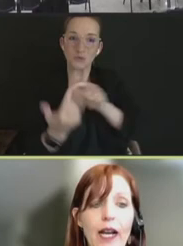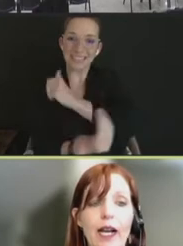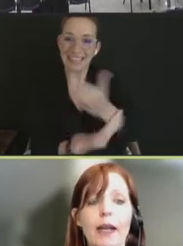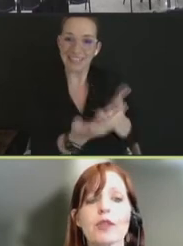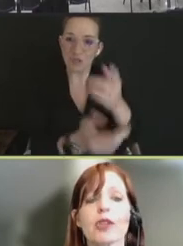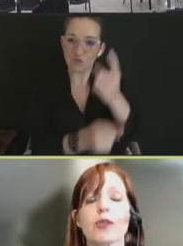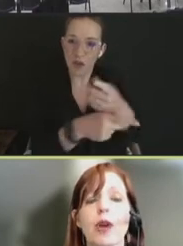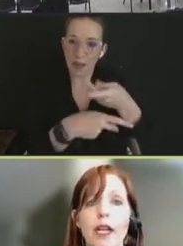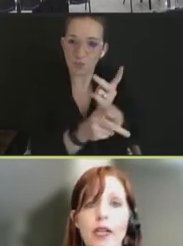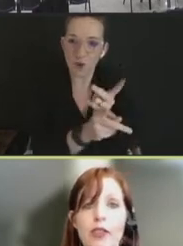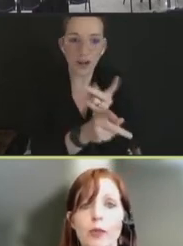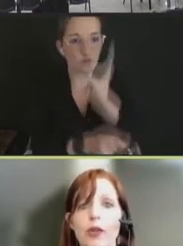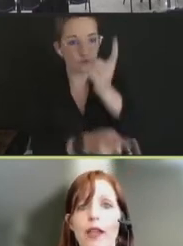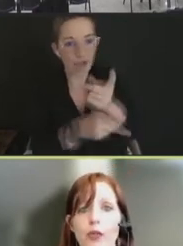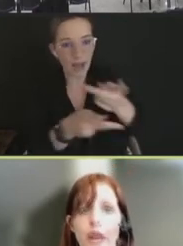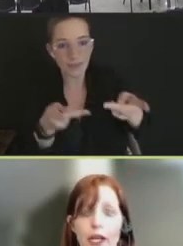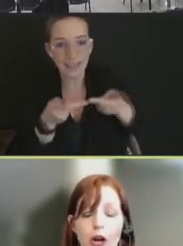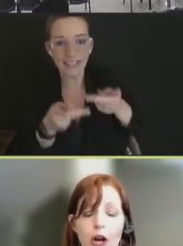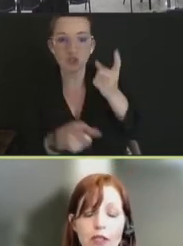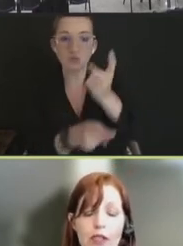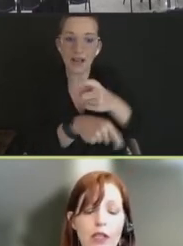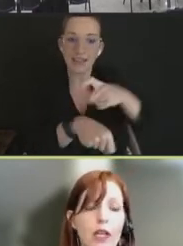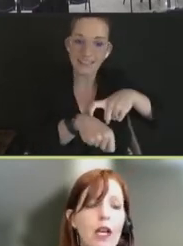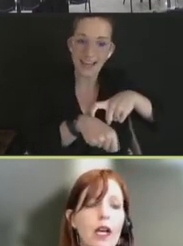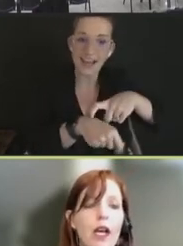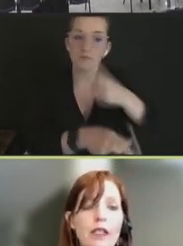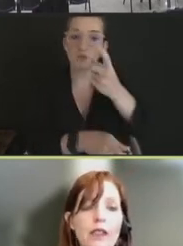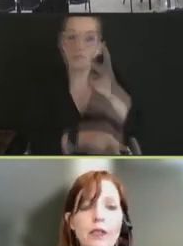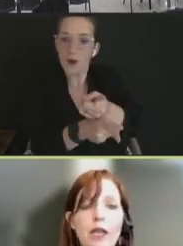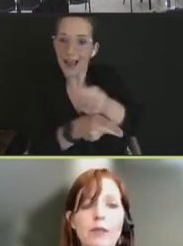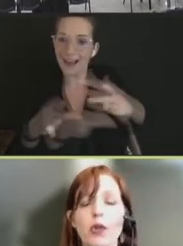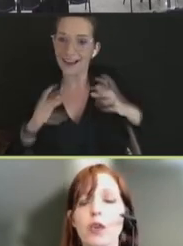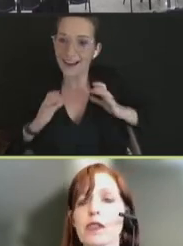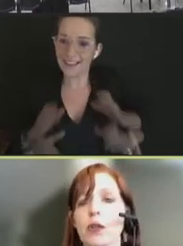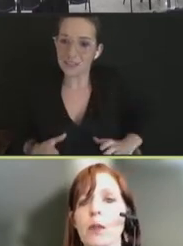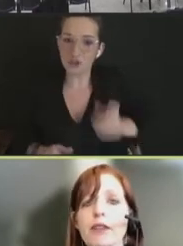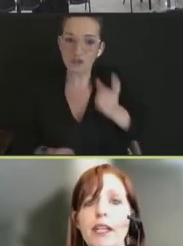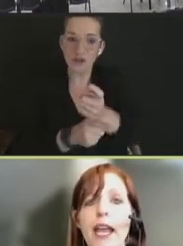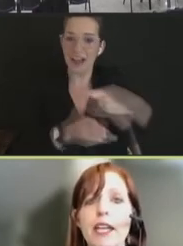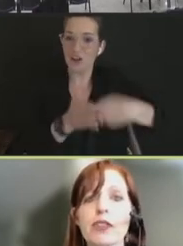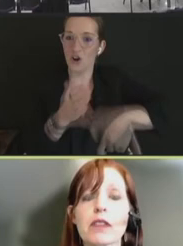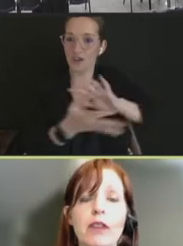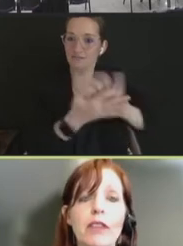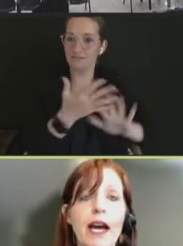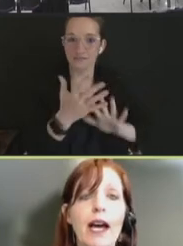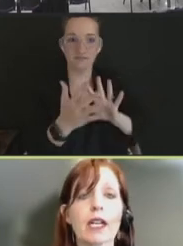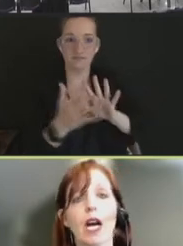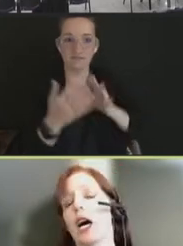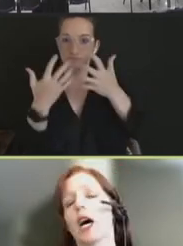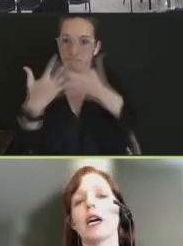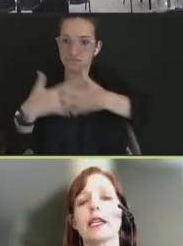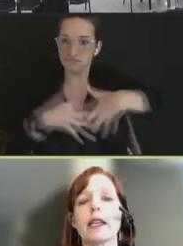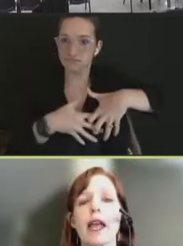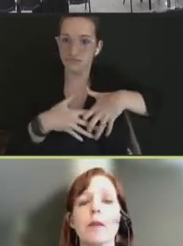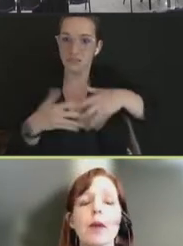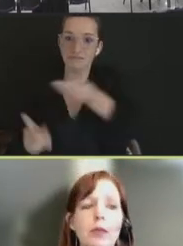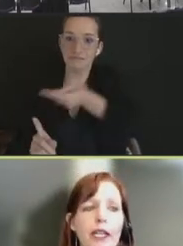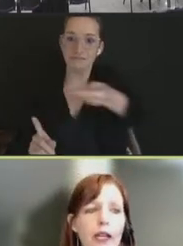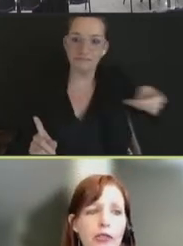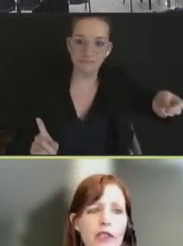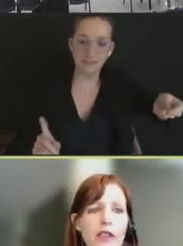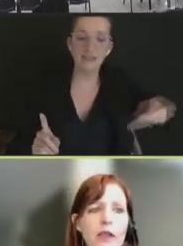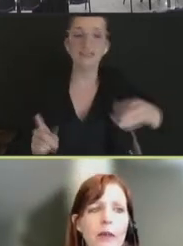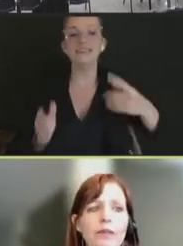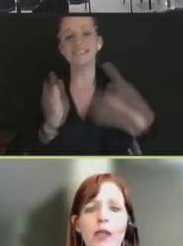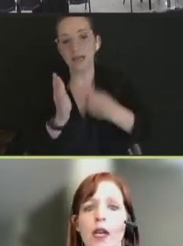right time, to the right customer, at the right cost. And sometimes, of course, there are modifications of that in a public